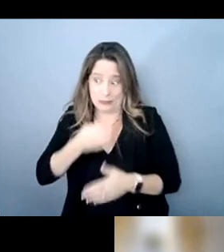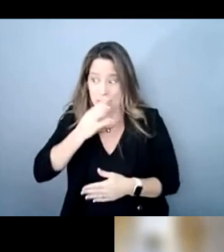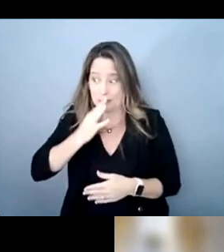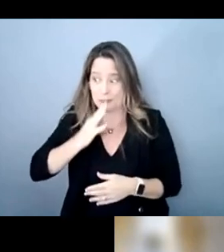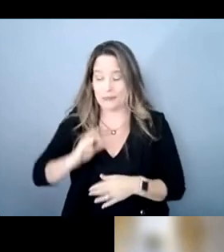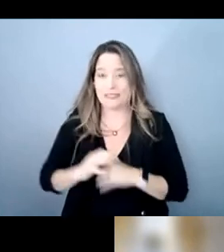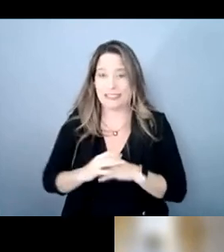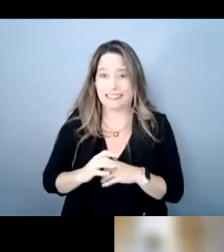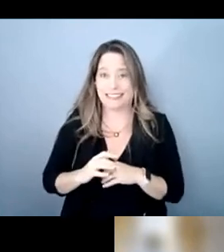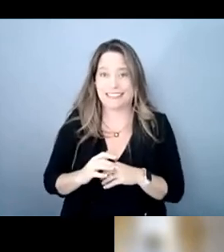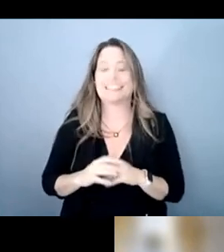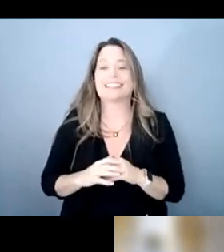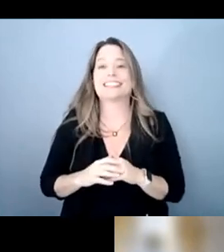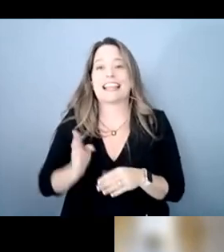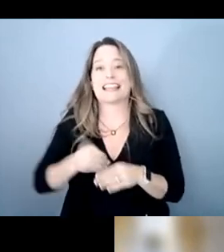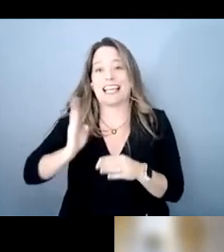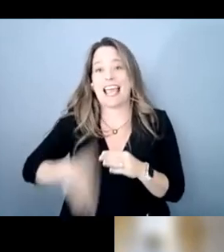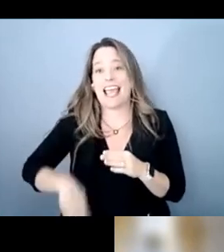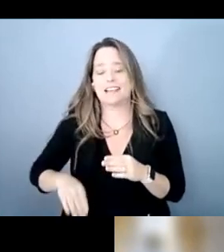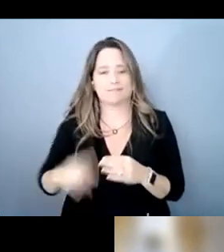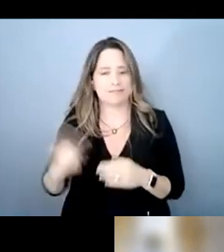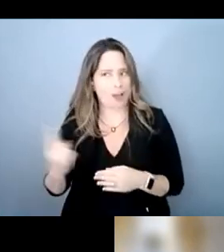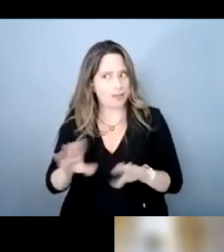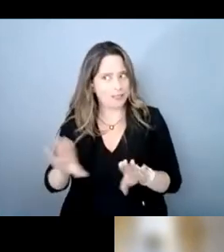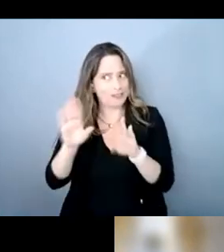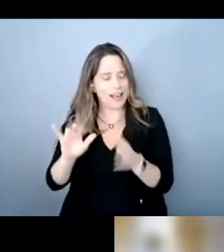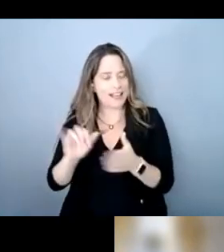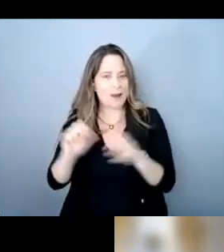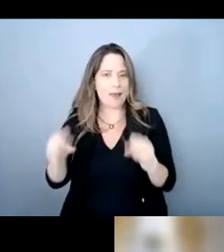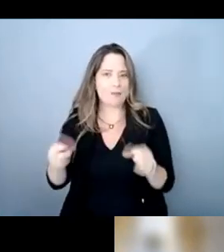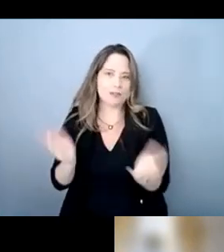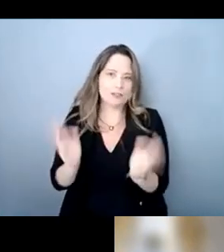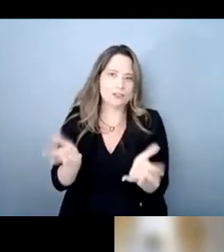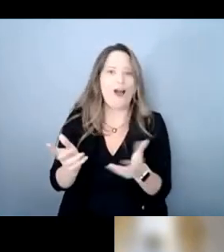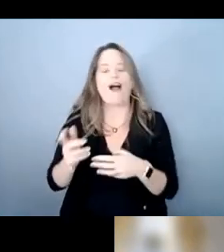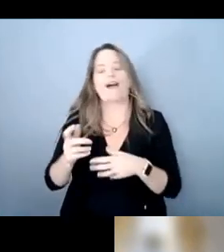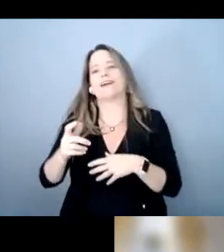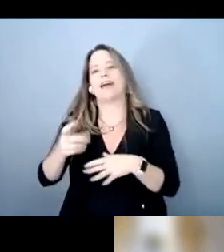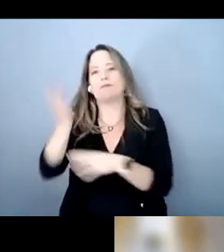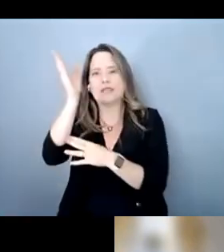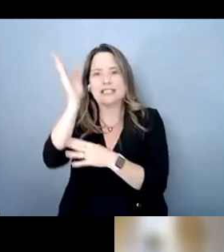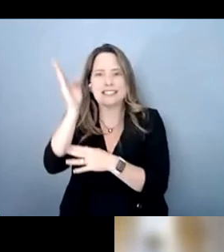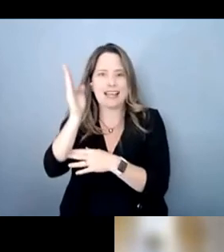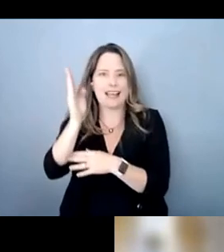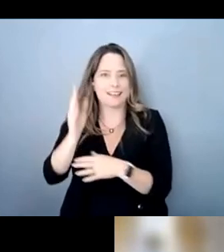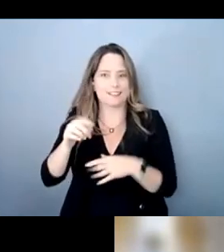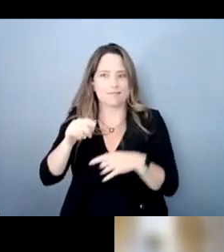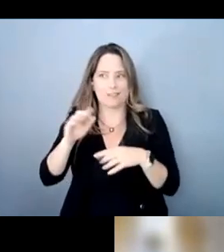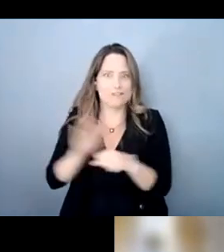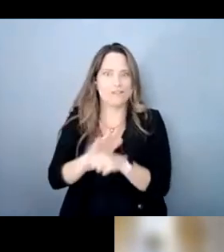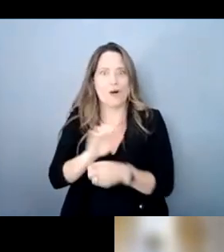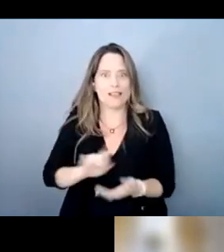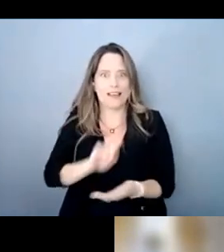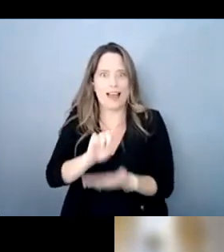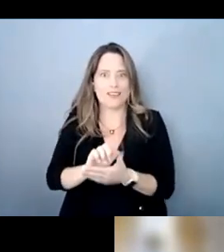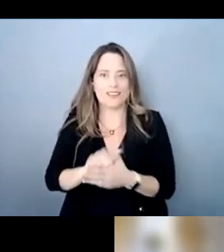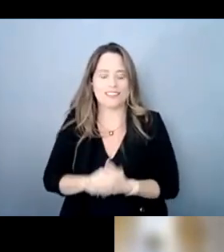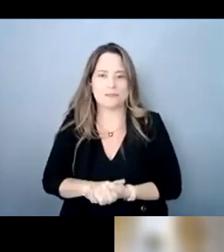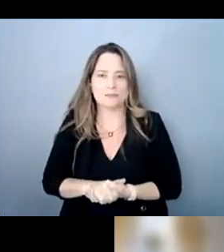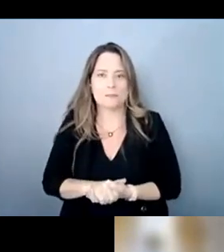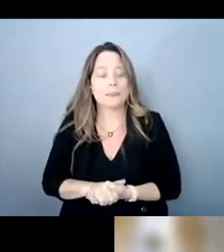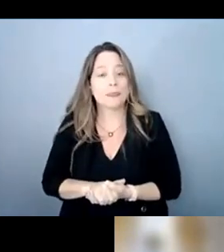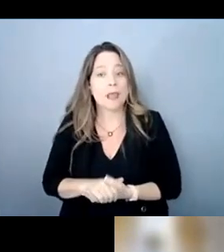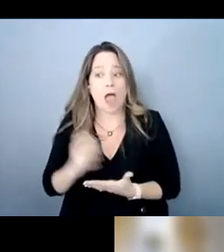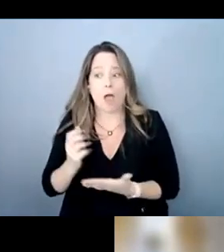always great that uh we've filled the entire hour with content and questions um i did want to mention uh